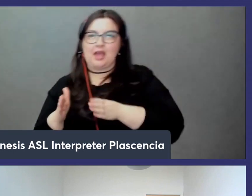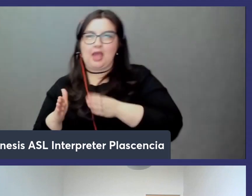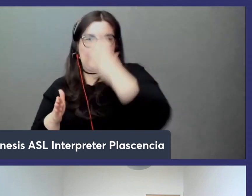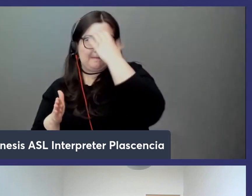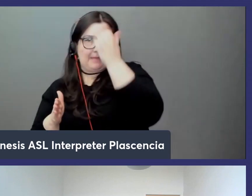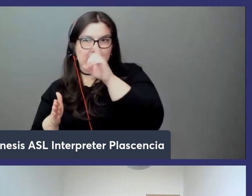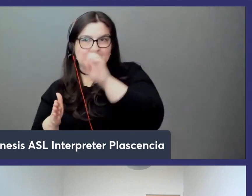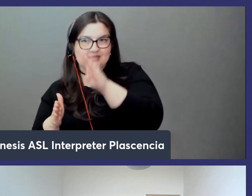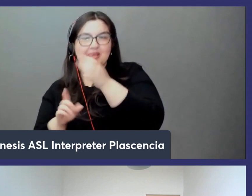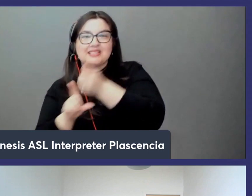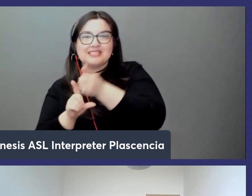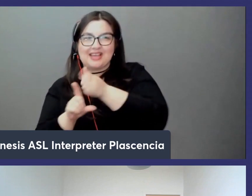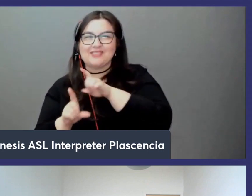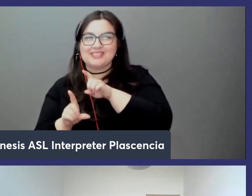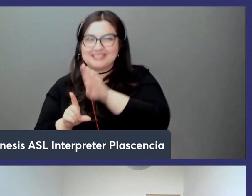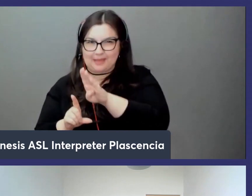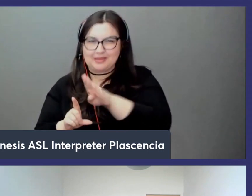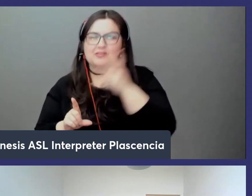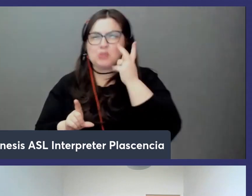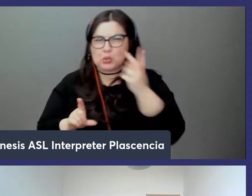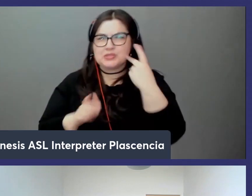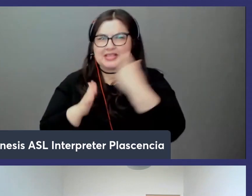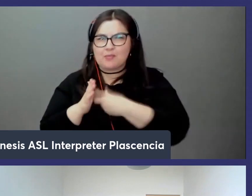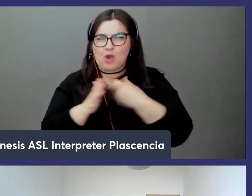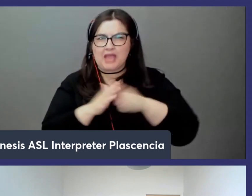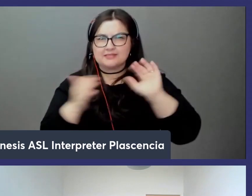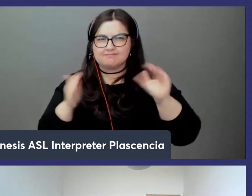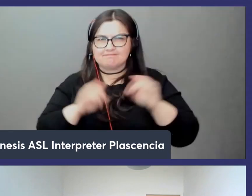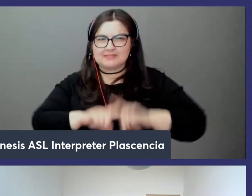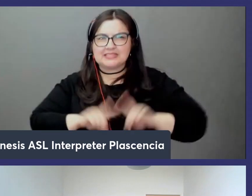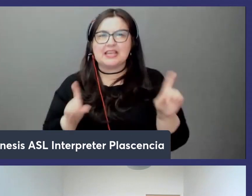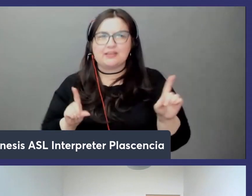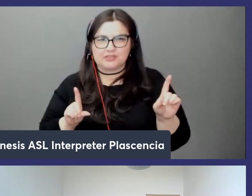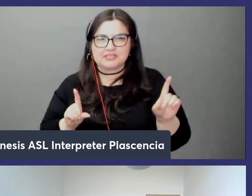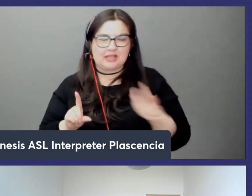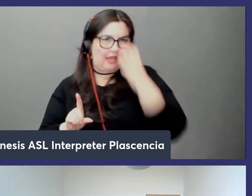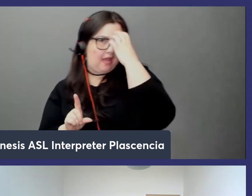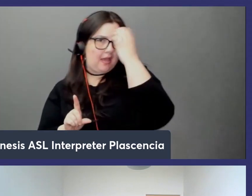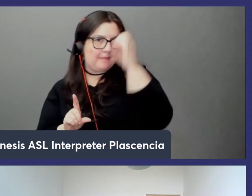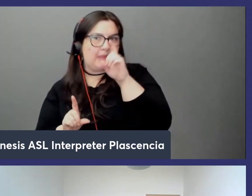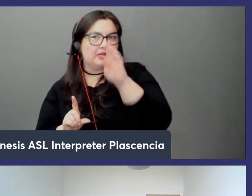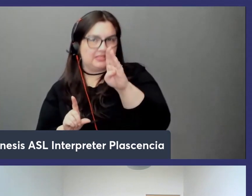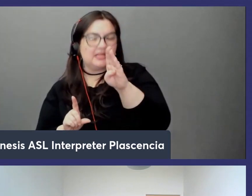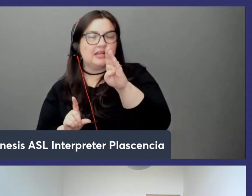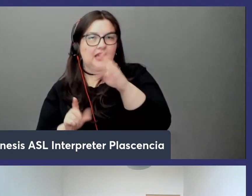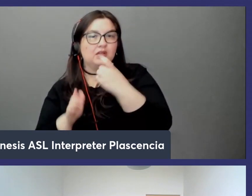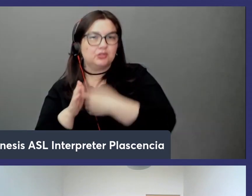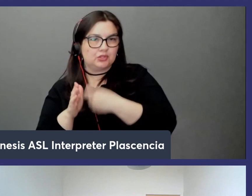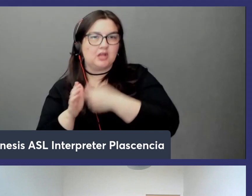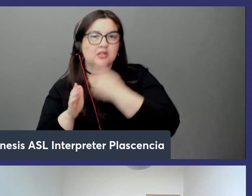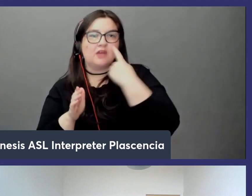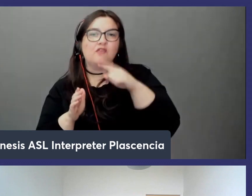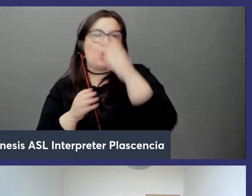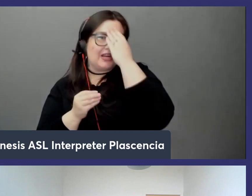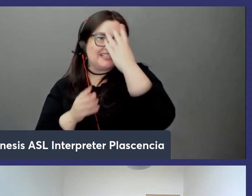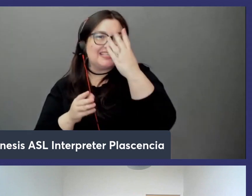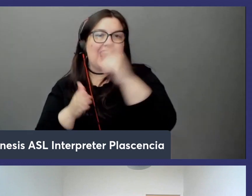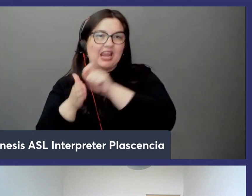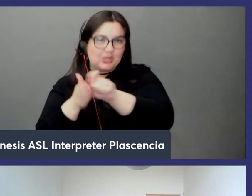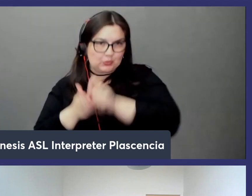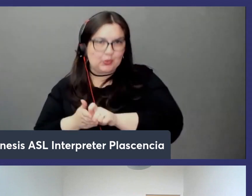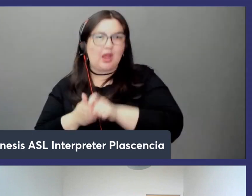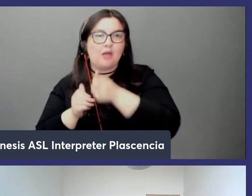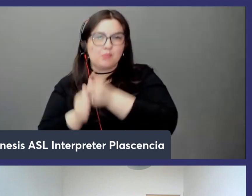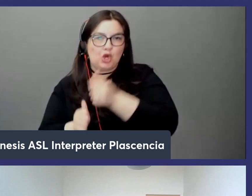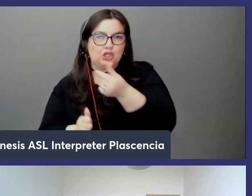so you would see some pricing differences there uh you memory db also charges for data written so we charge on a per gb